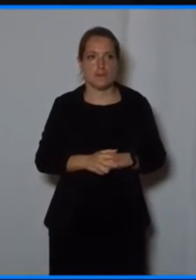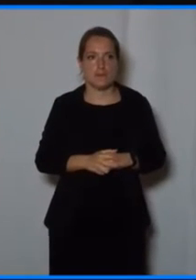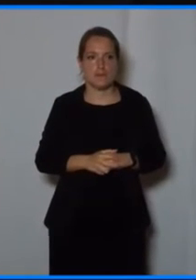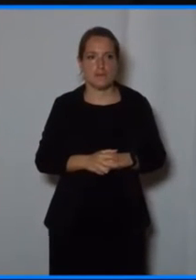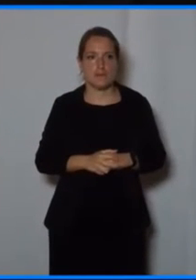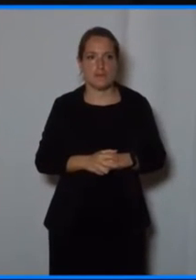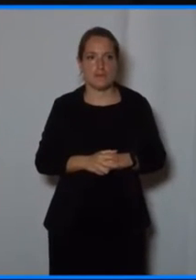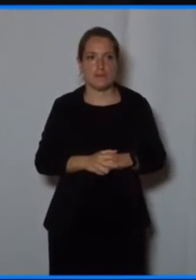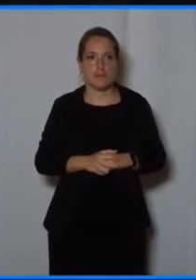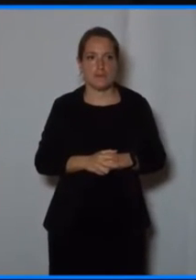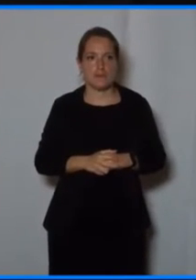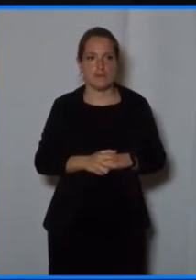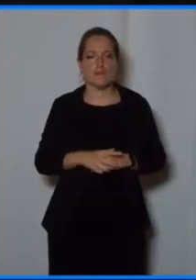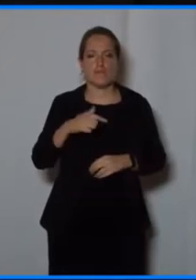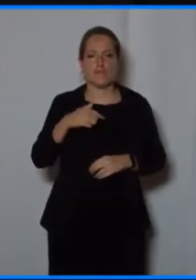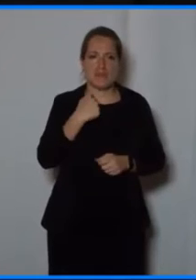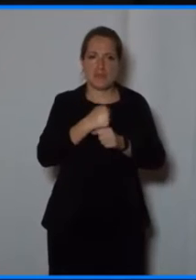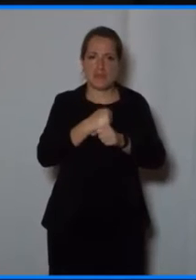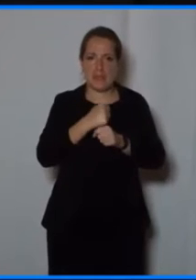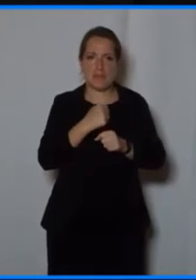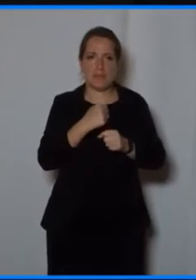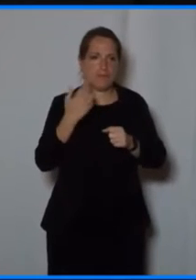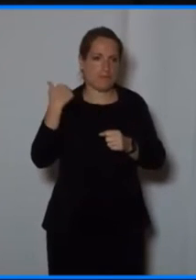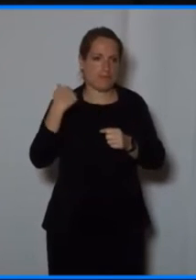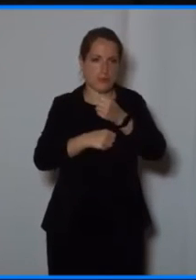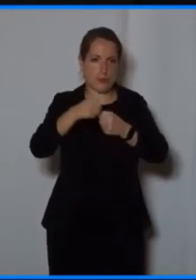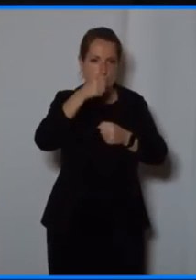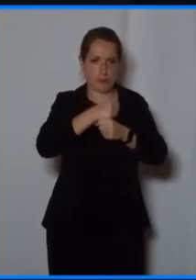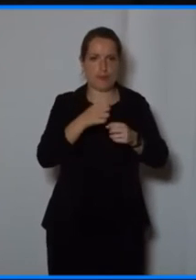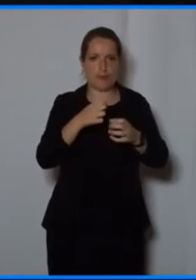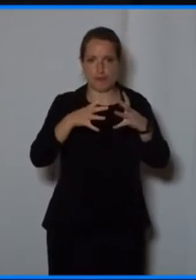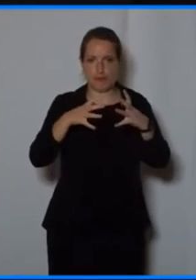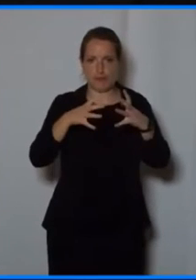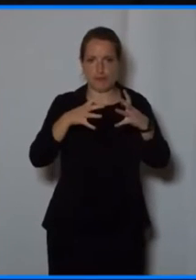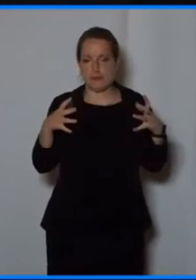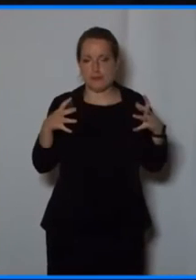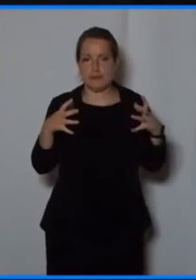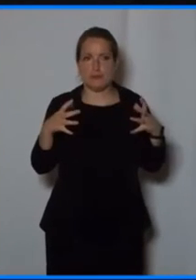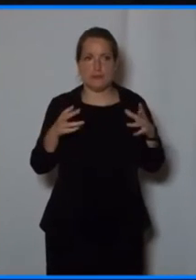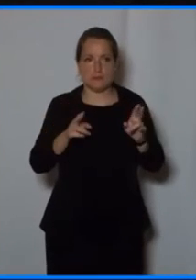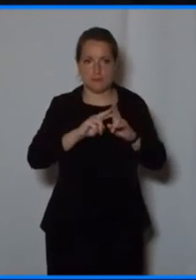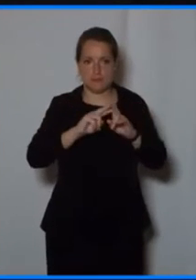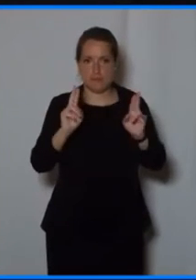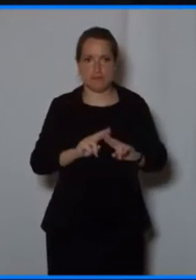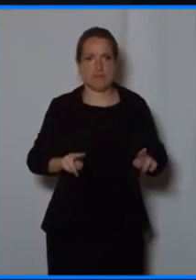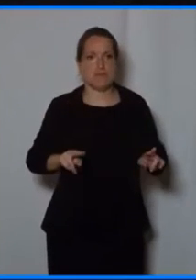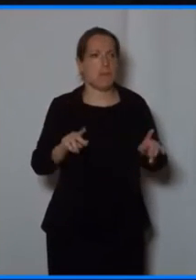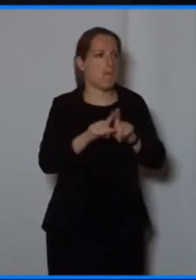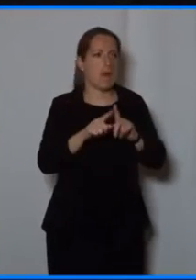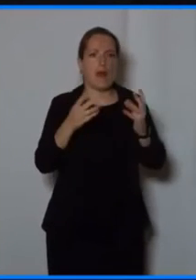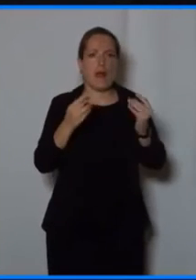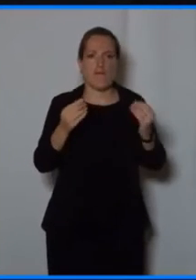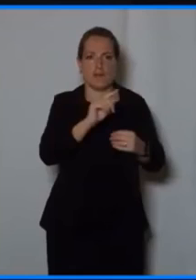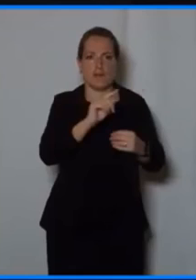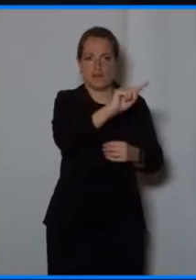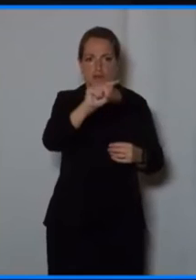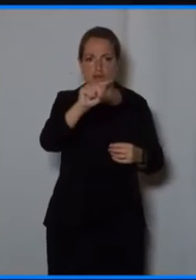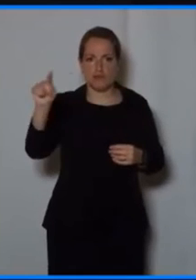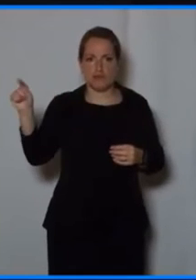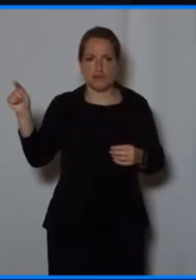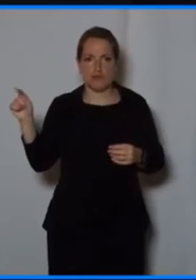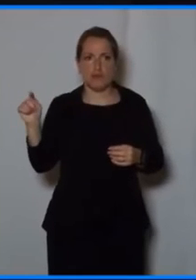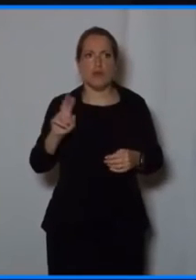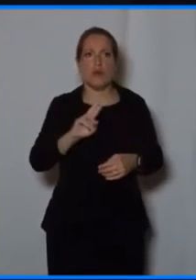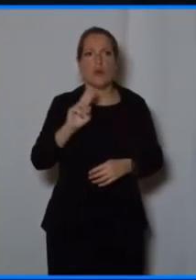I work for a large corporation, you know, which is the case perhaps for a number of people in this room. And I'm told there is a massive program of